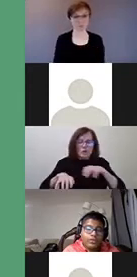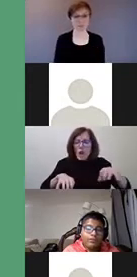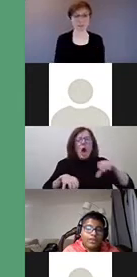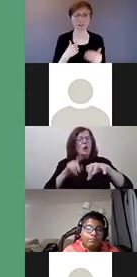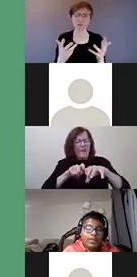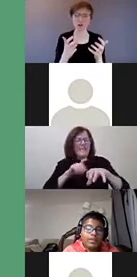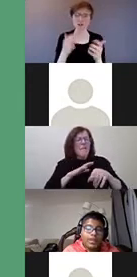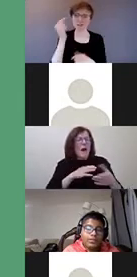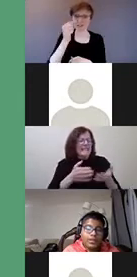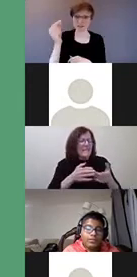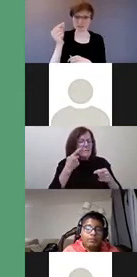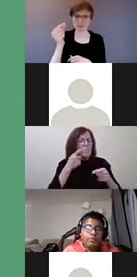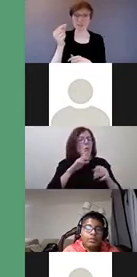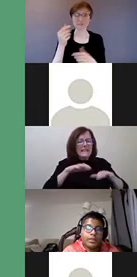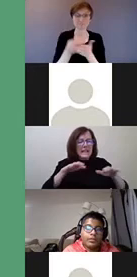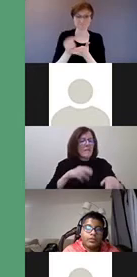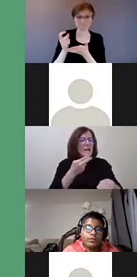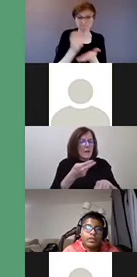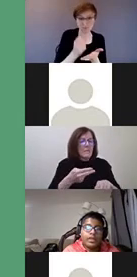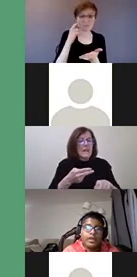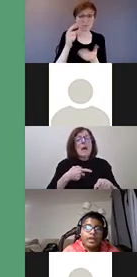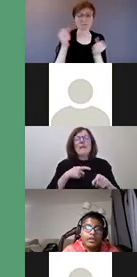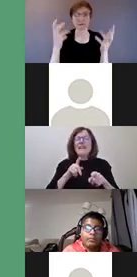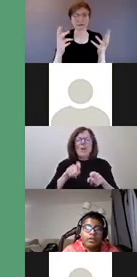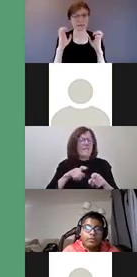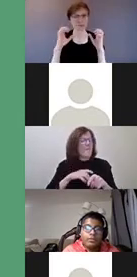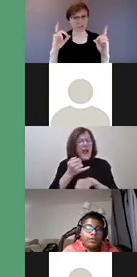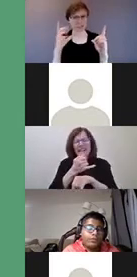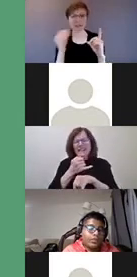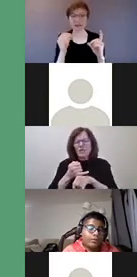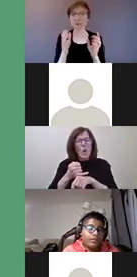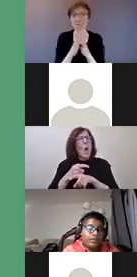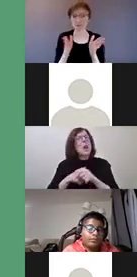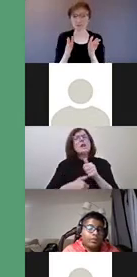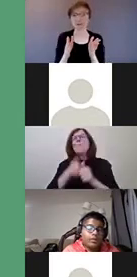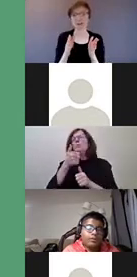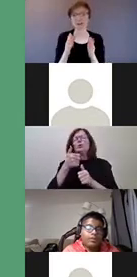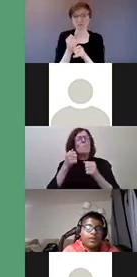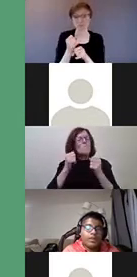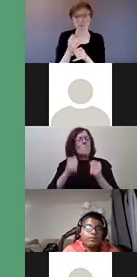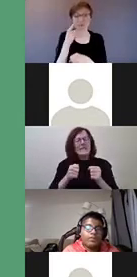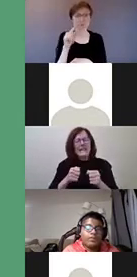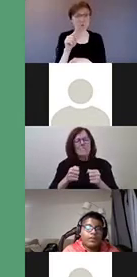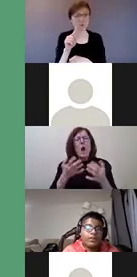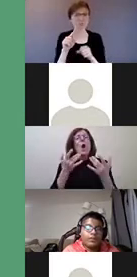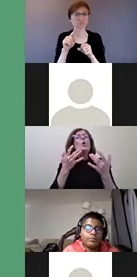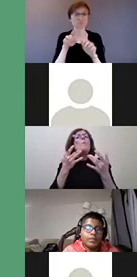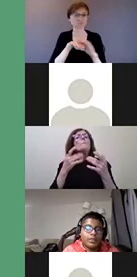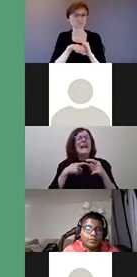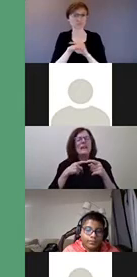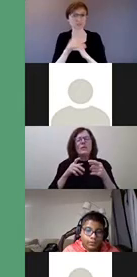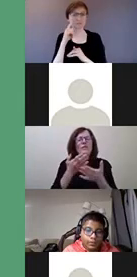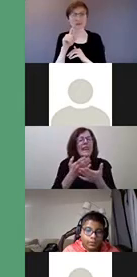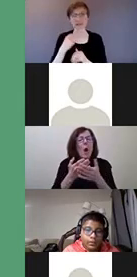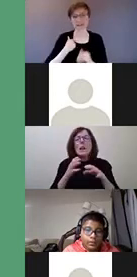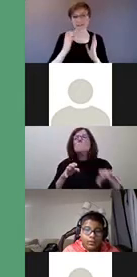renovation of as many educational and public institutions as possible to increase their accessibility for Canadians with a physical disability.